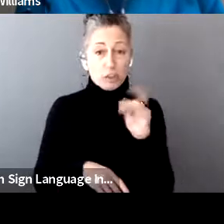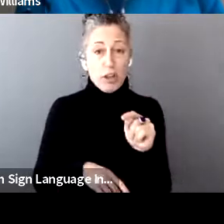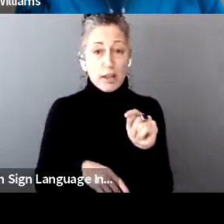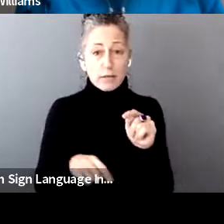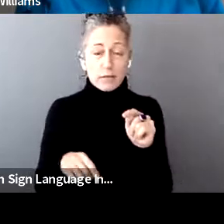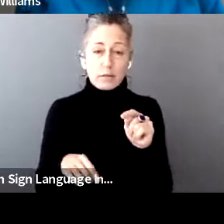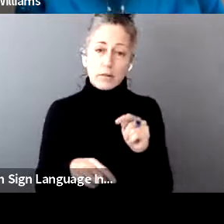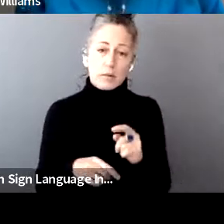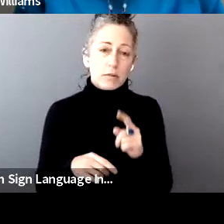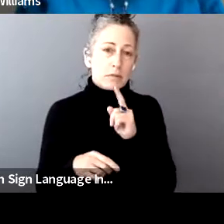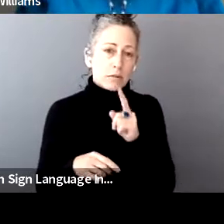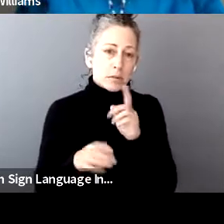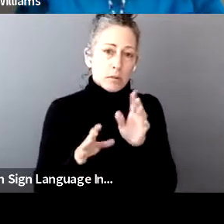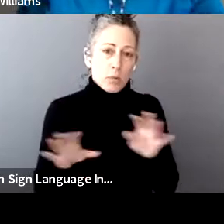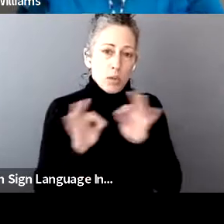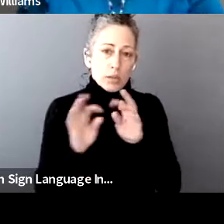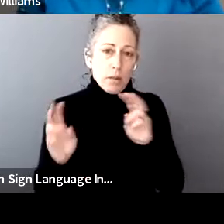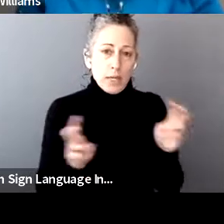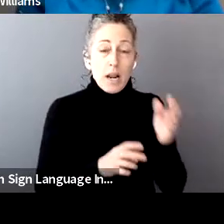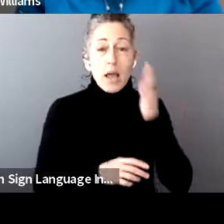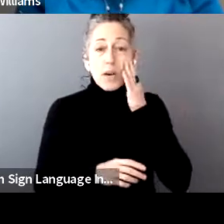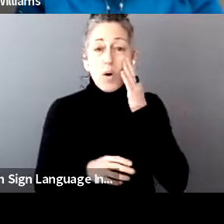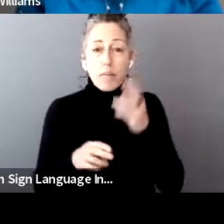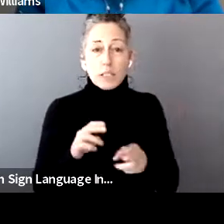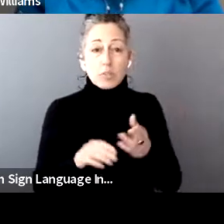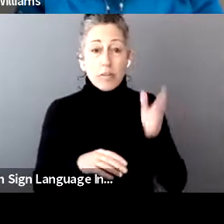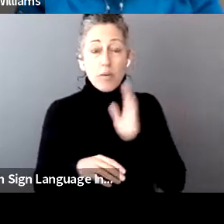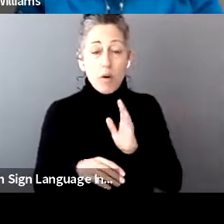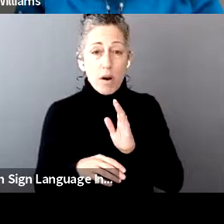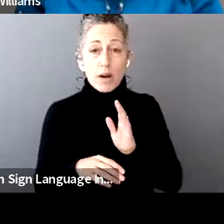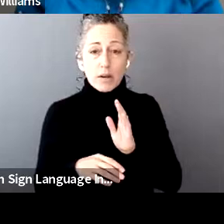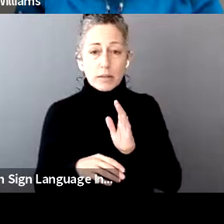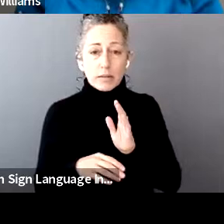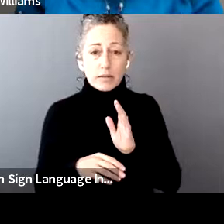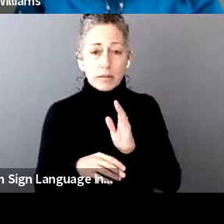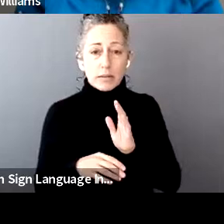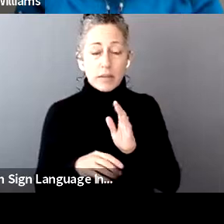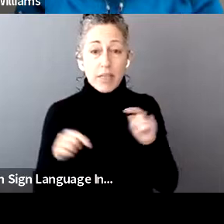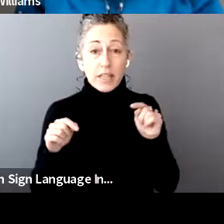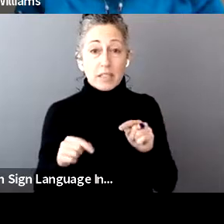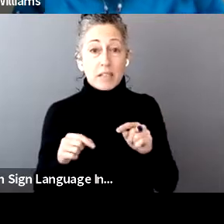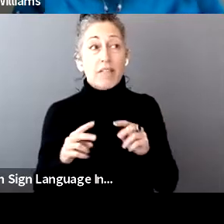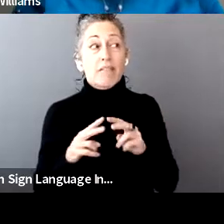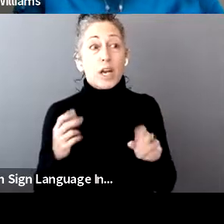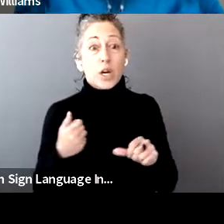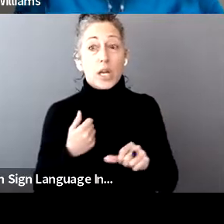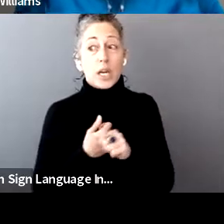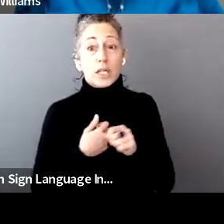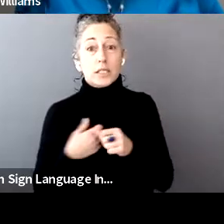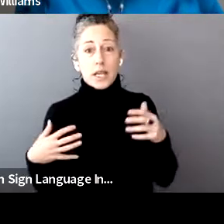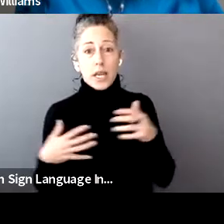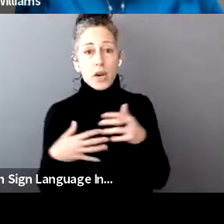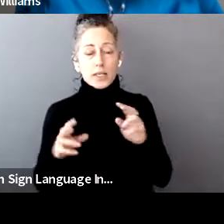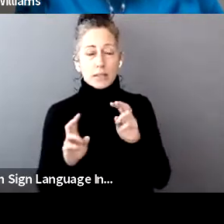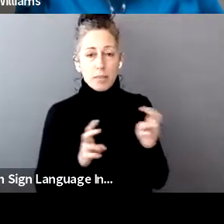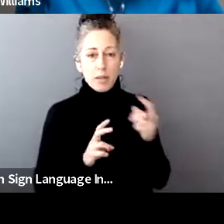This is such an important topic. And I know, as I mentioned earlier in the introduction, a very intimidating topic to some. And so I